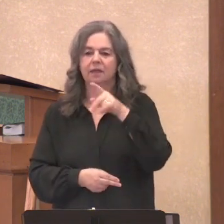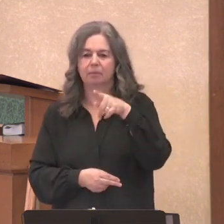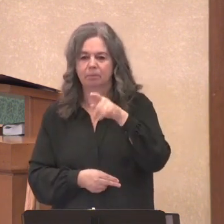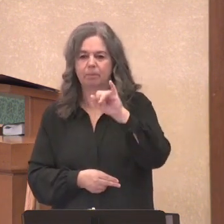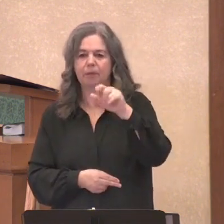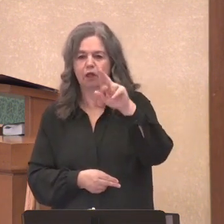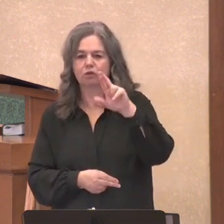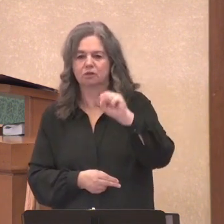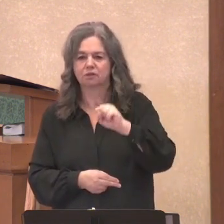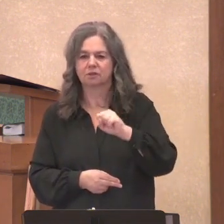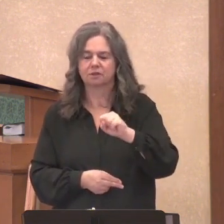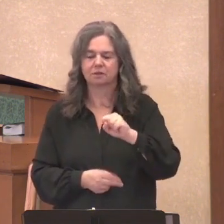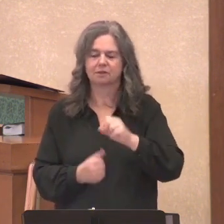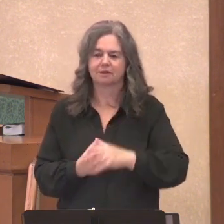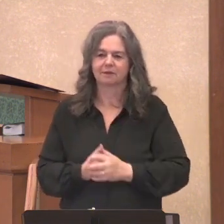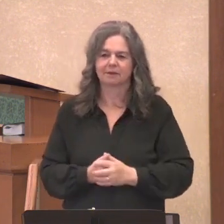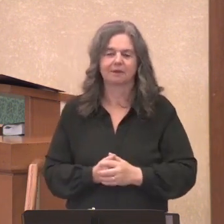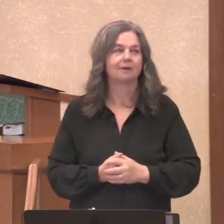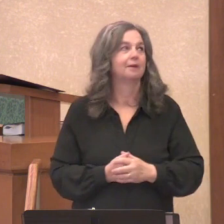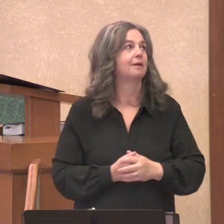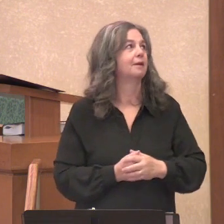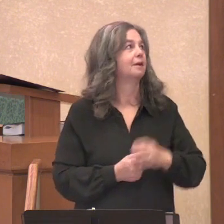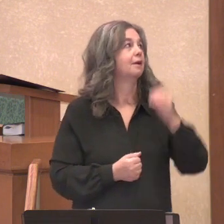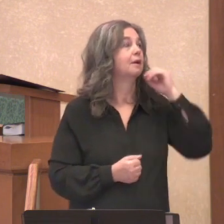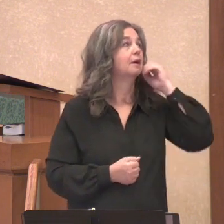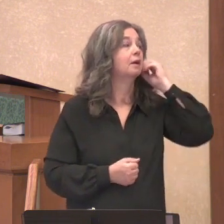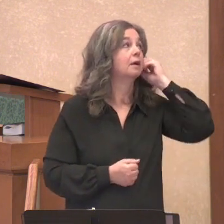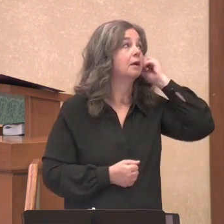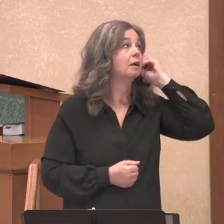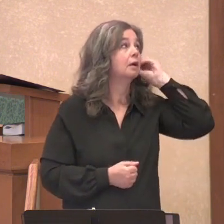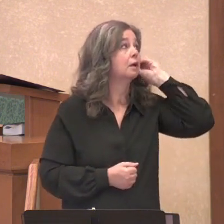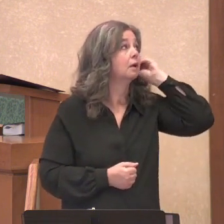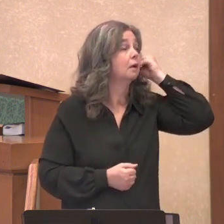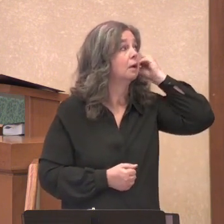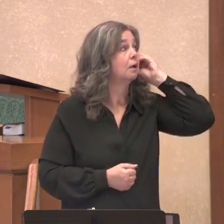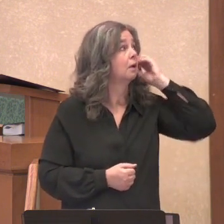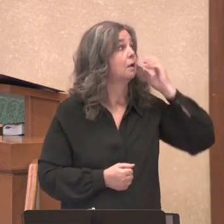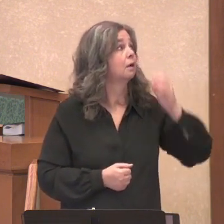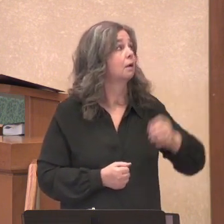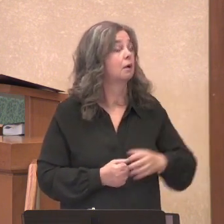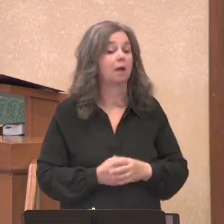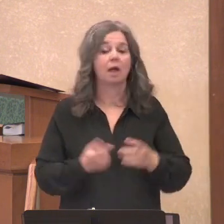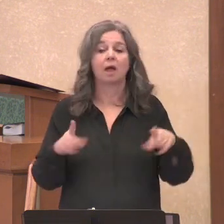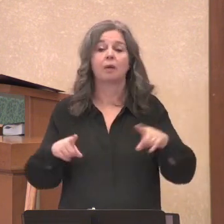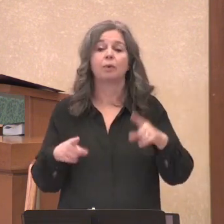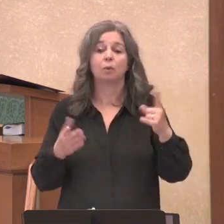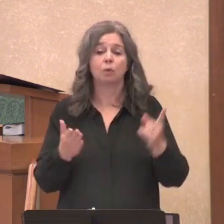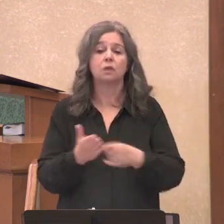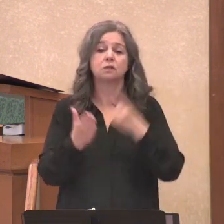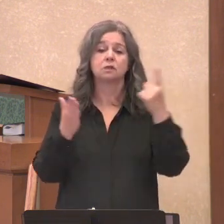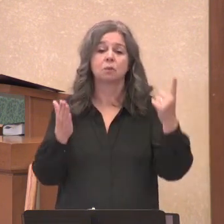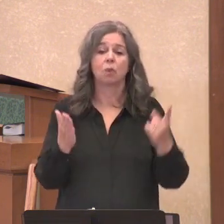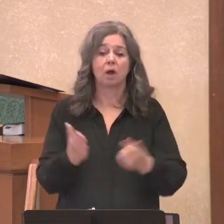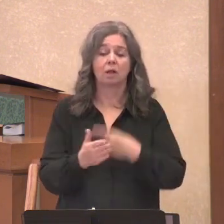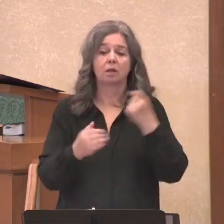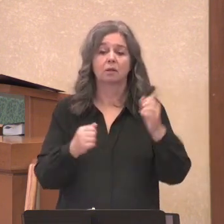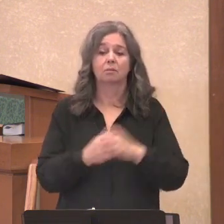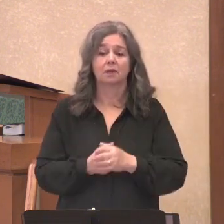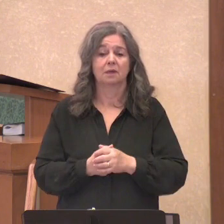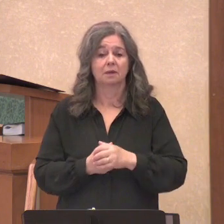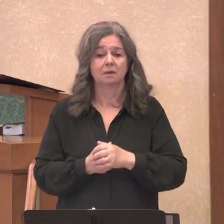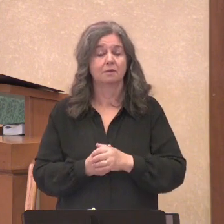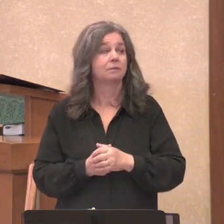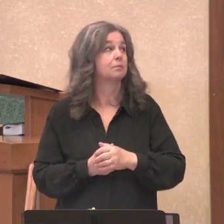Hope you can remember that today. These light pillars do happen on occasion, but they are rather rare.